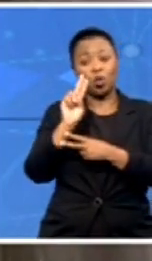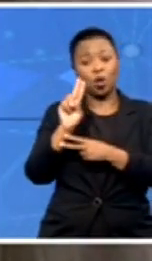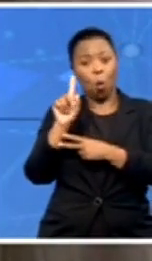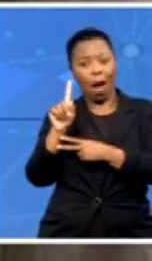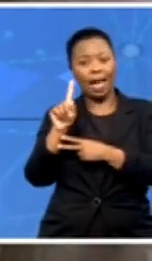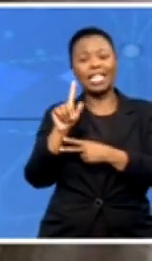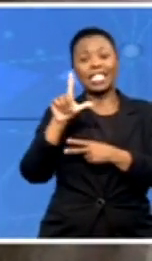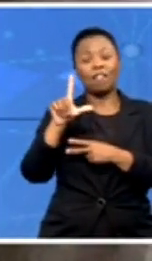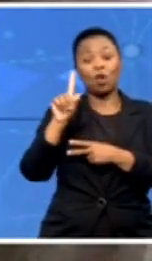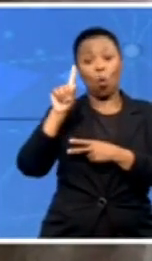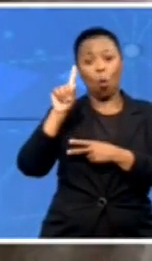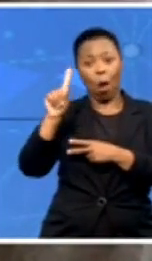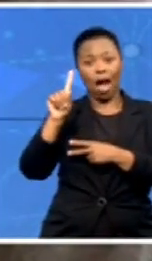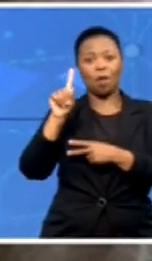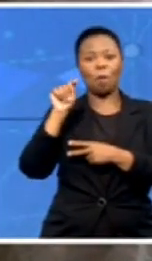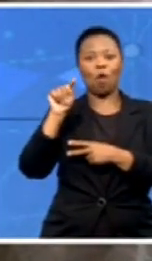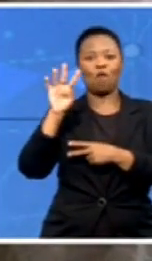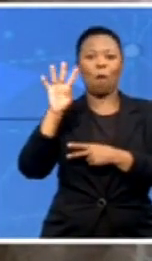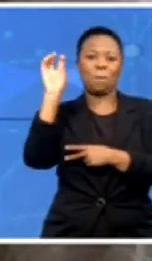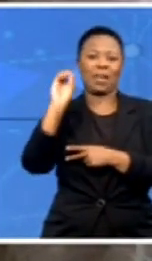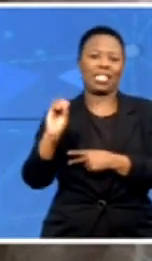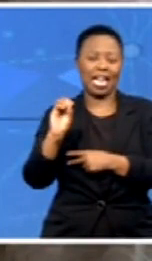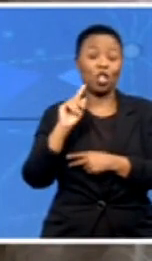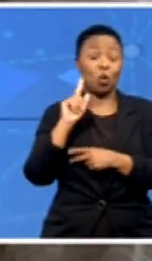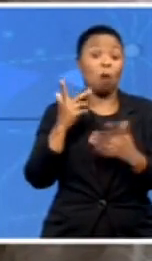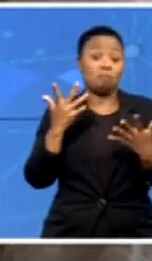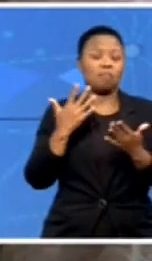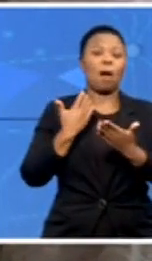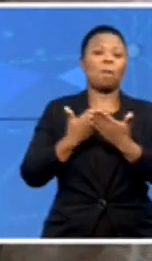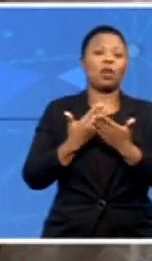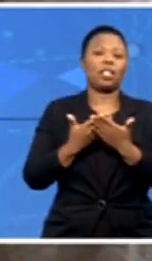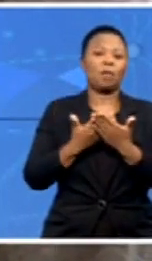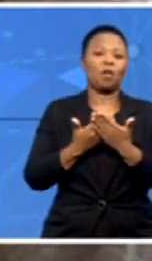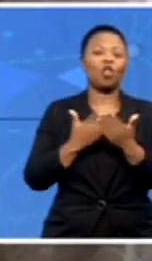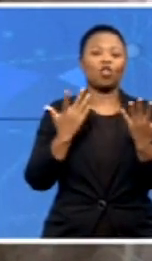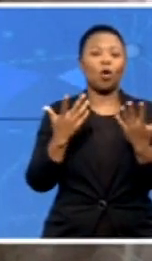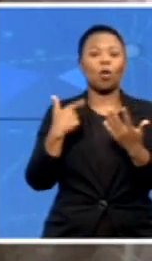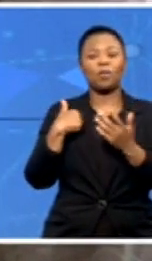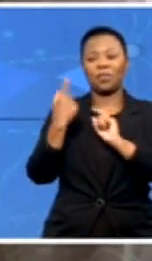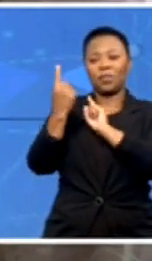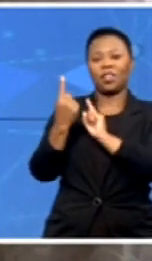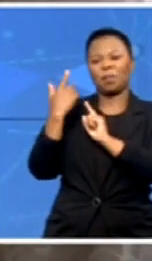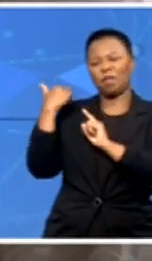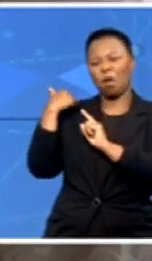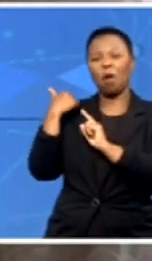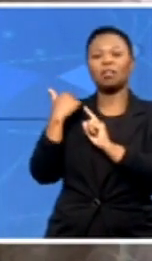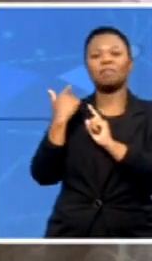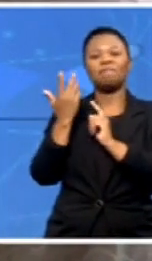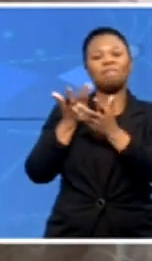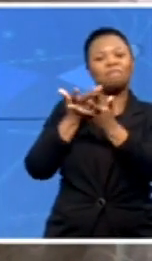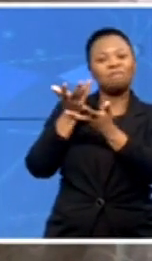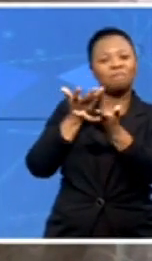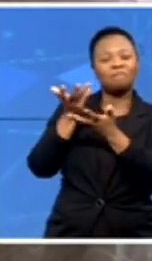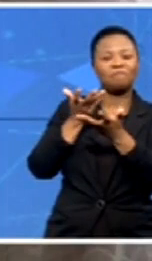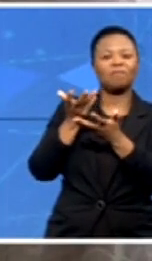it can be done. It is possible. But earlier on, we spoke to Erin to just get a sense of why